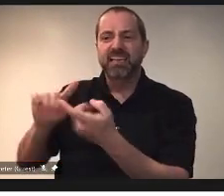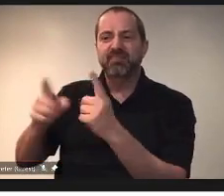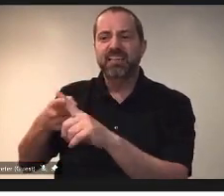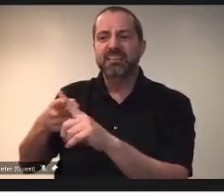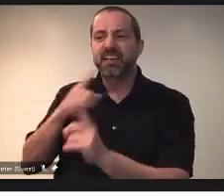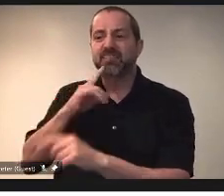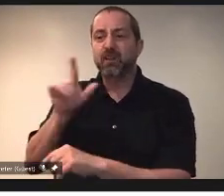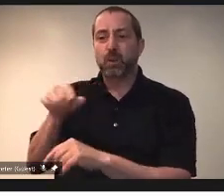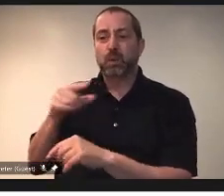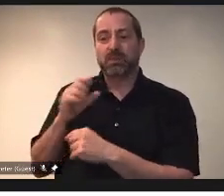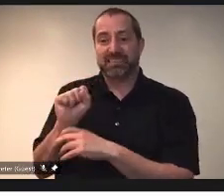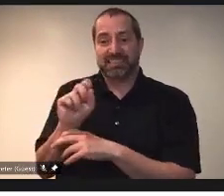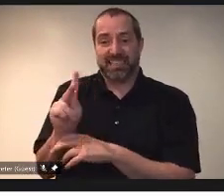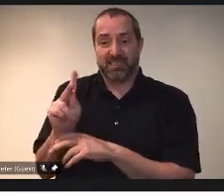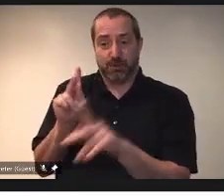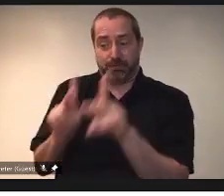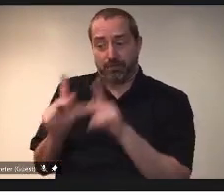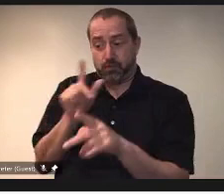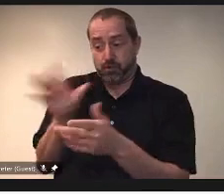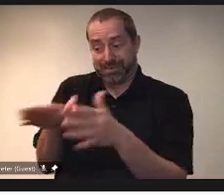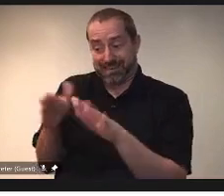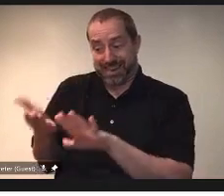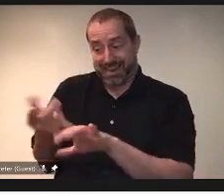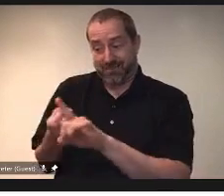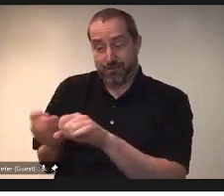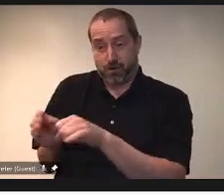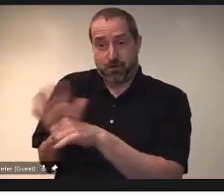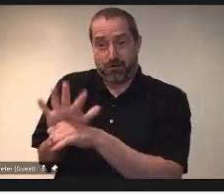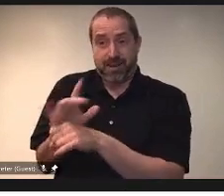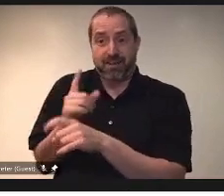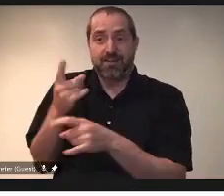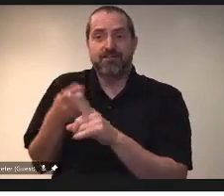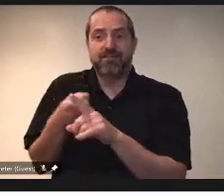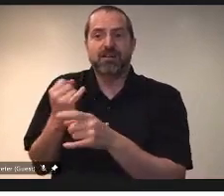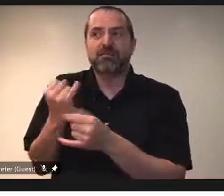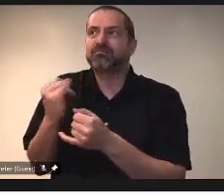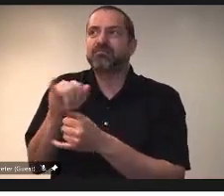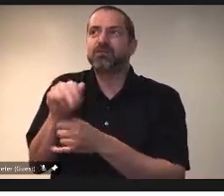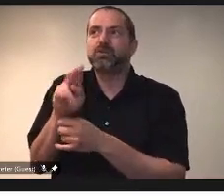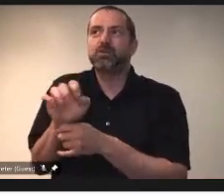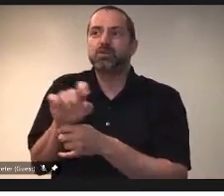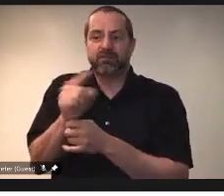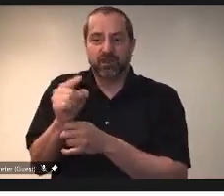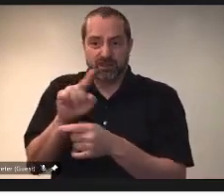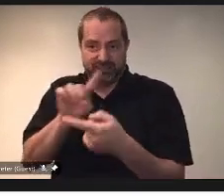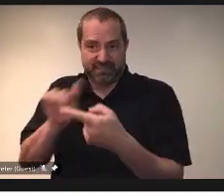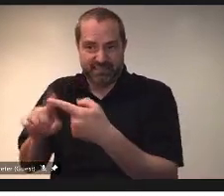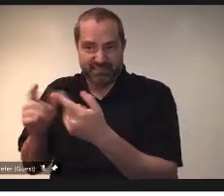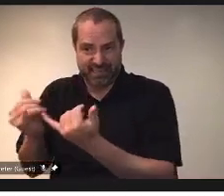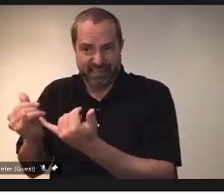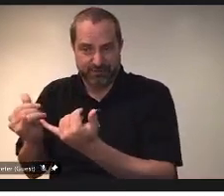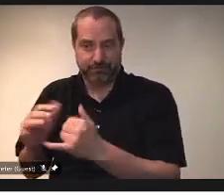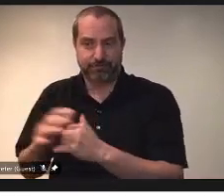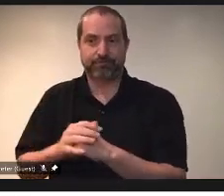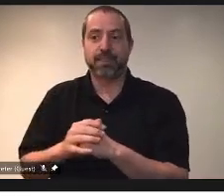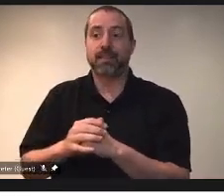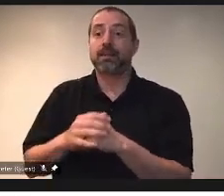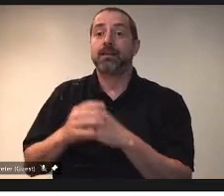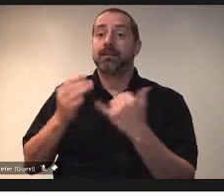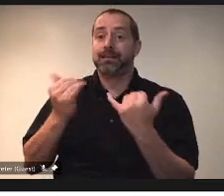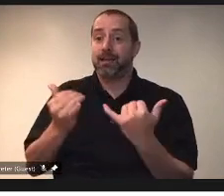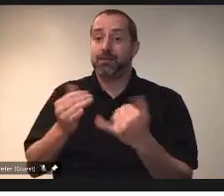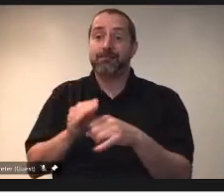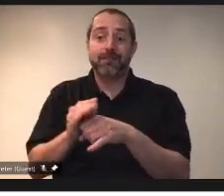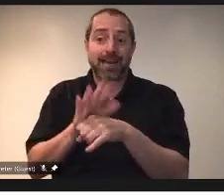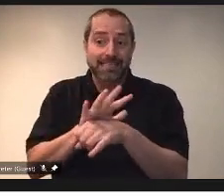passed away as a result of COVID since our last briefing on June the 1st. And as the vaccination program continues,